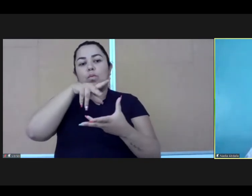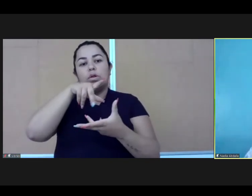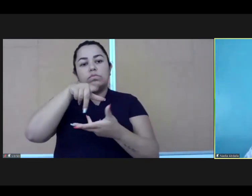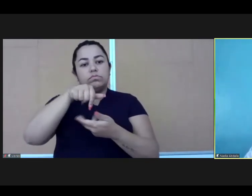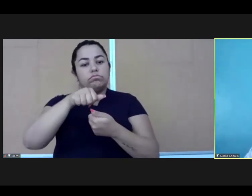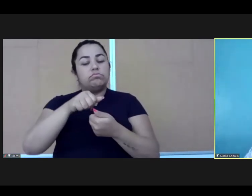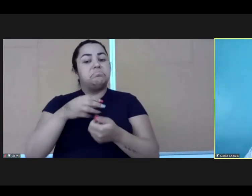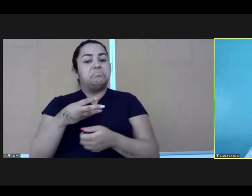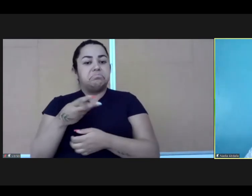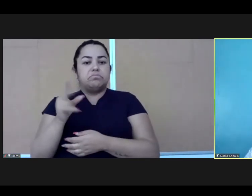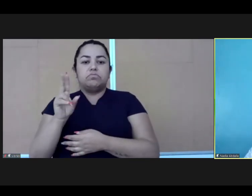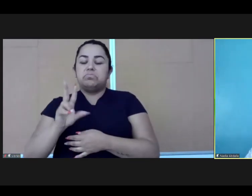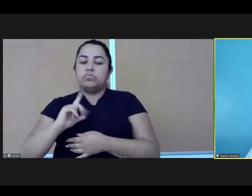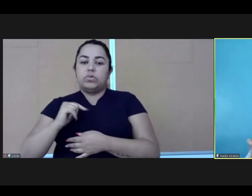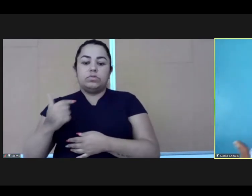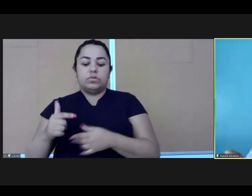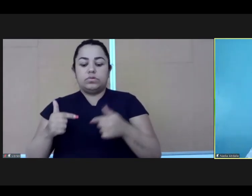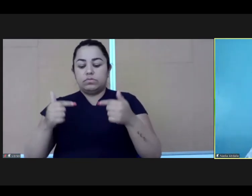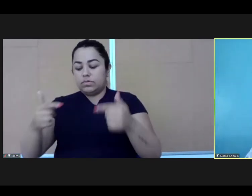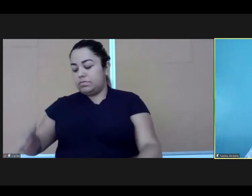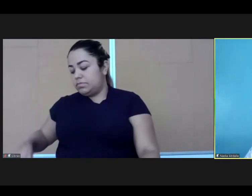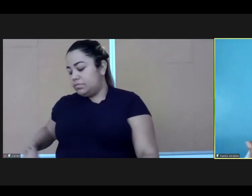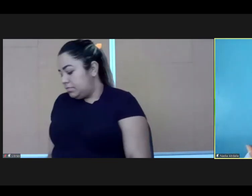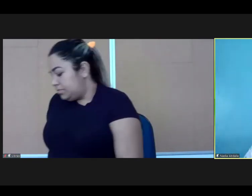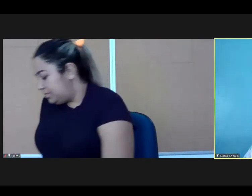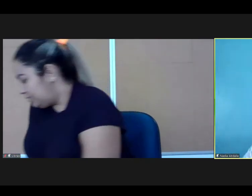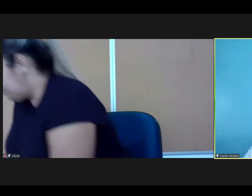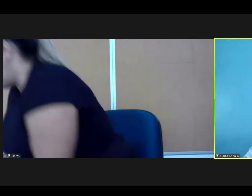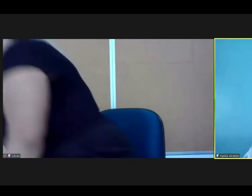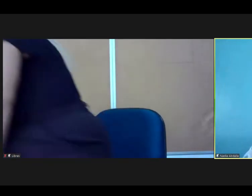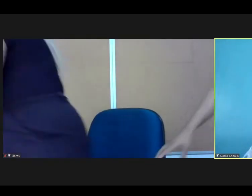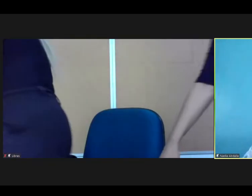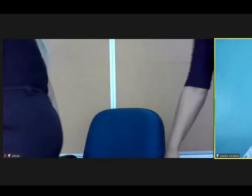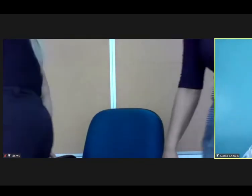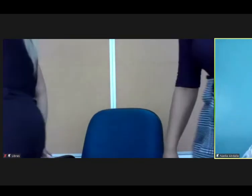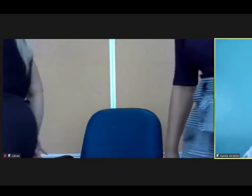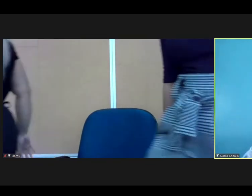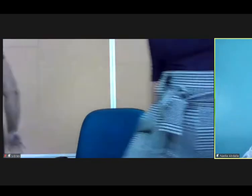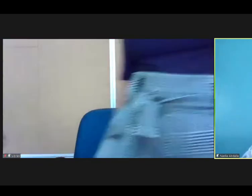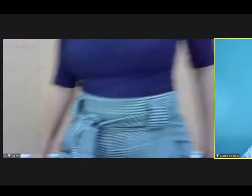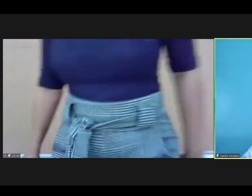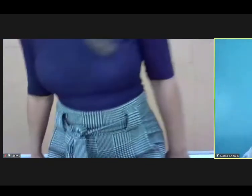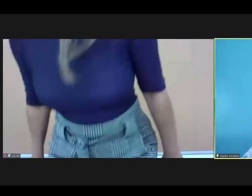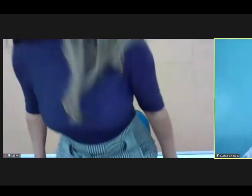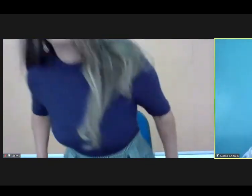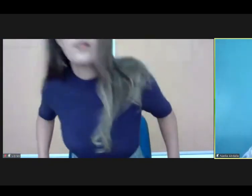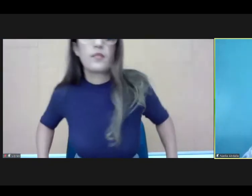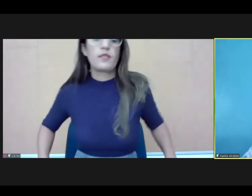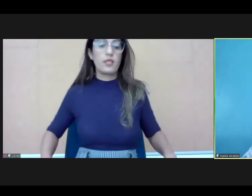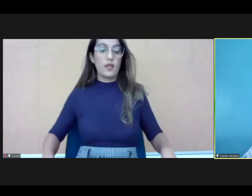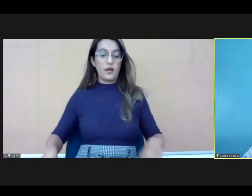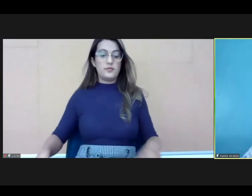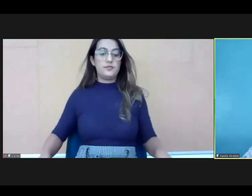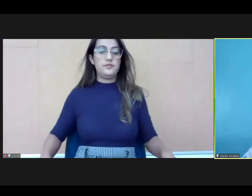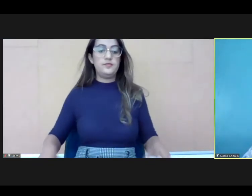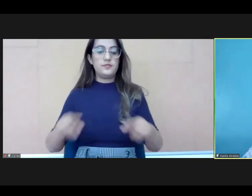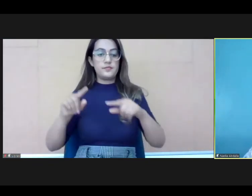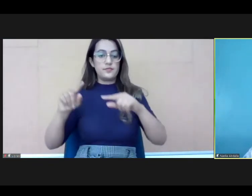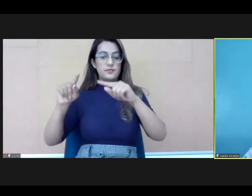is all about transformation, all about growth, and all about empowerment. So that is what I have to say. Thank you very much.